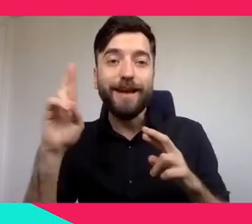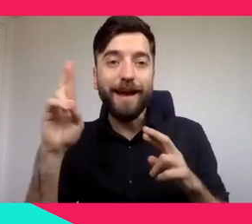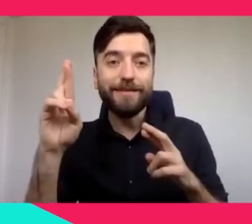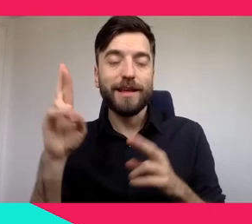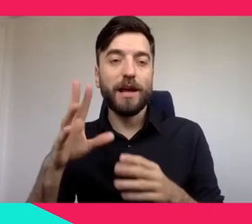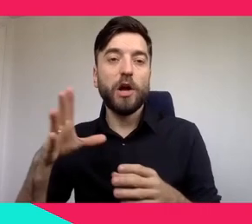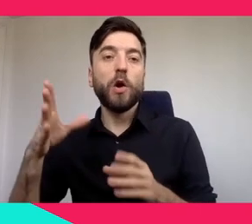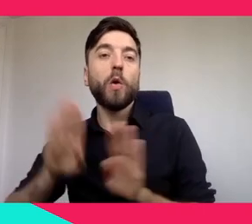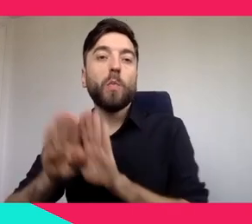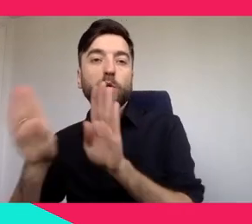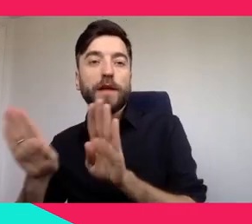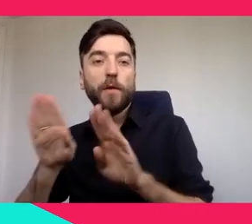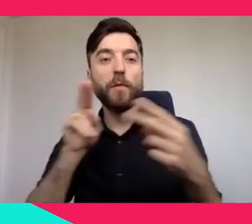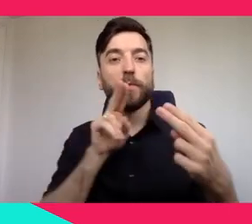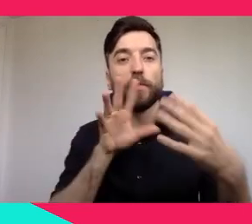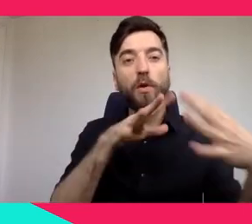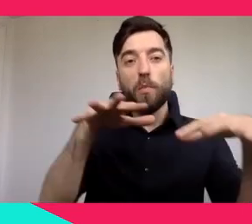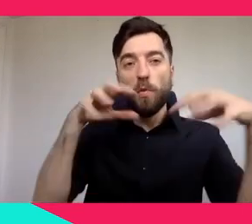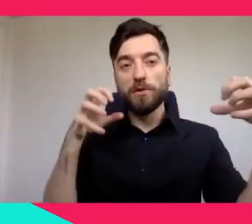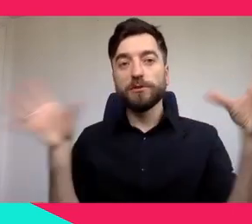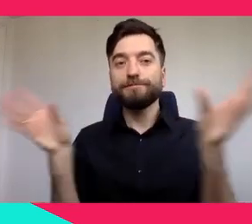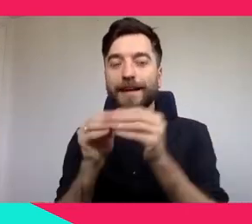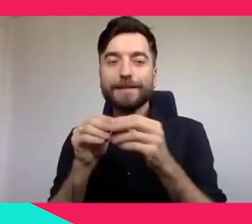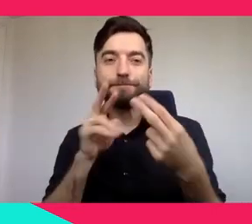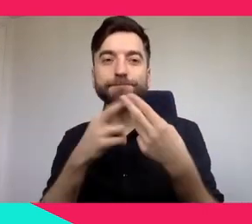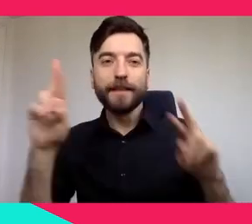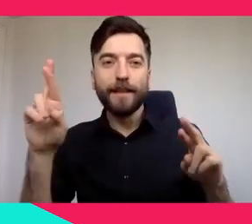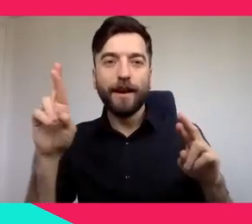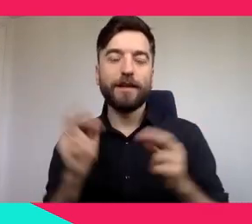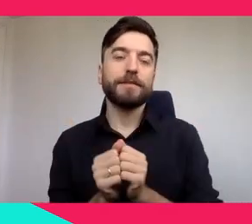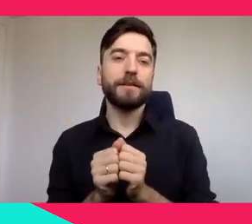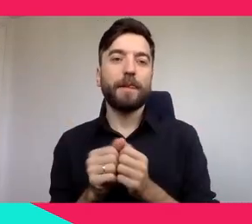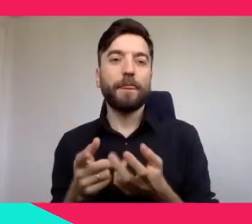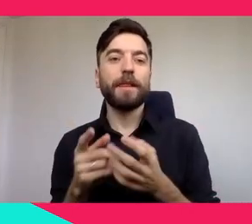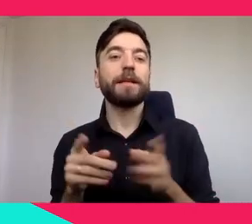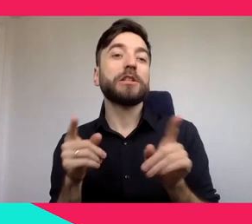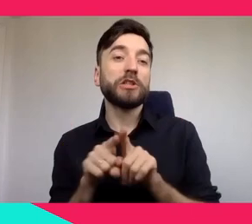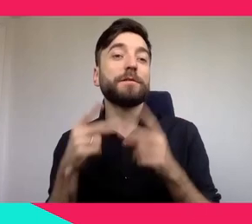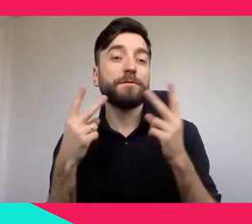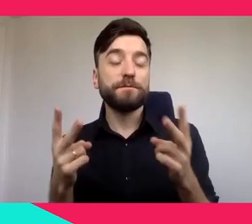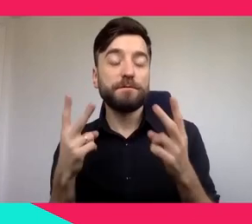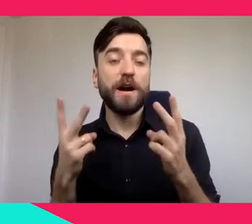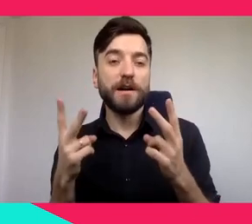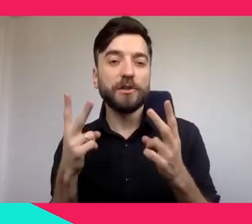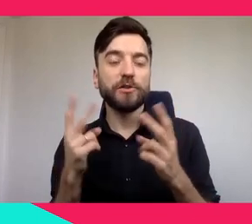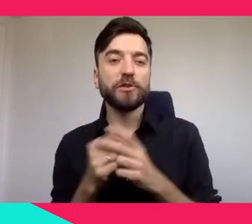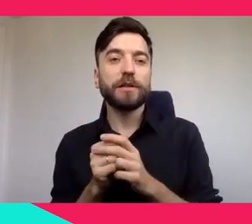and each person by customizing a part of their experience of their visit.